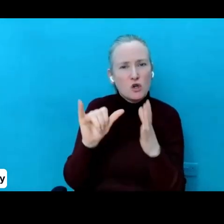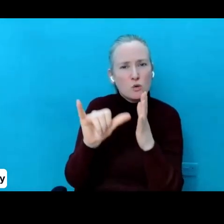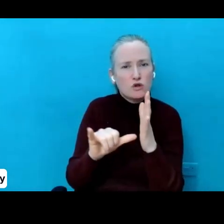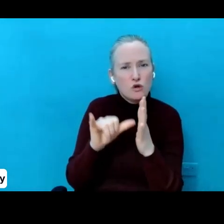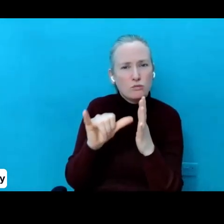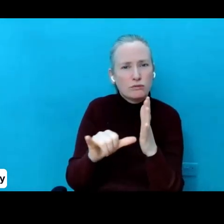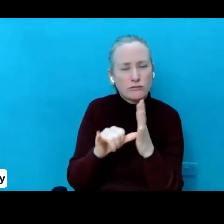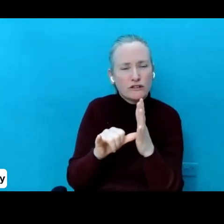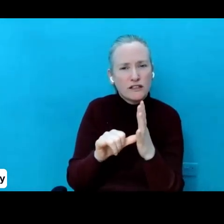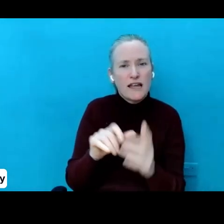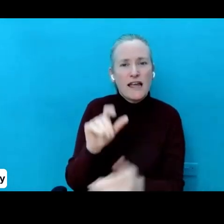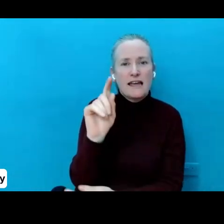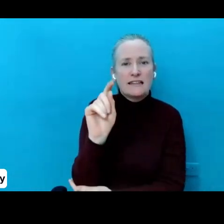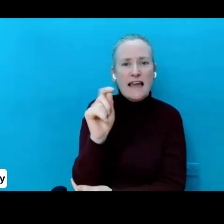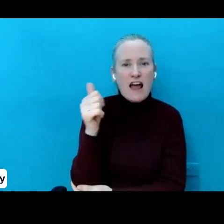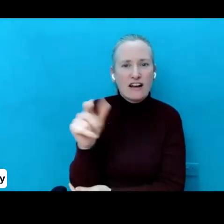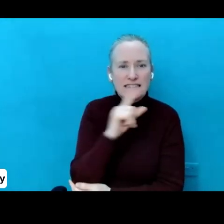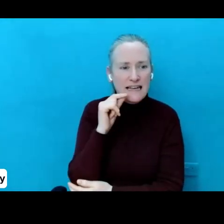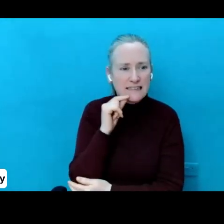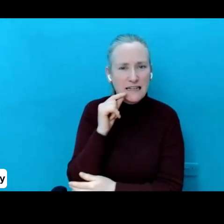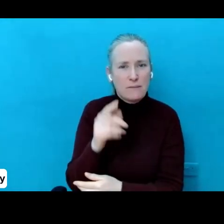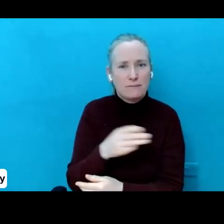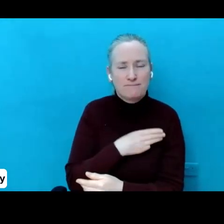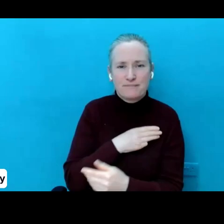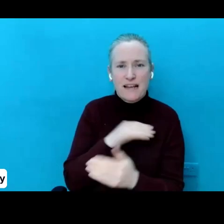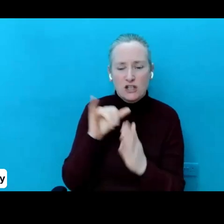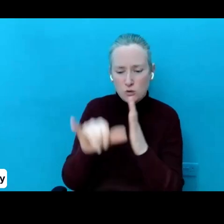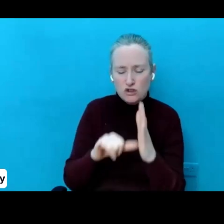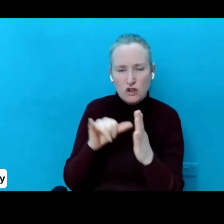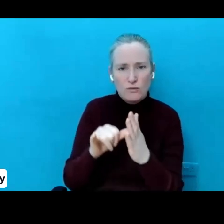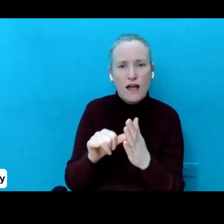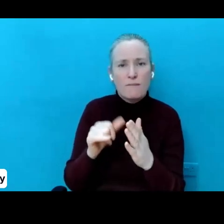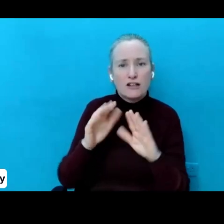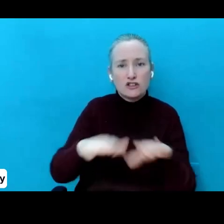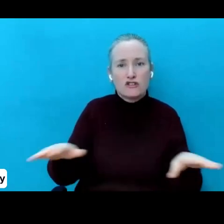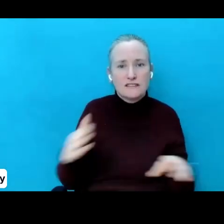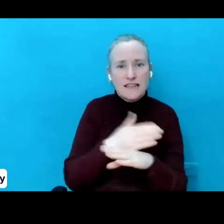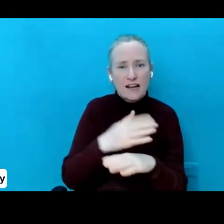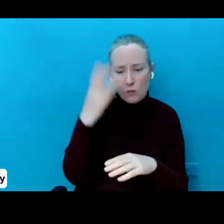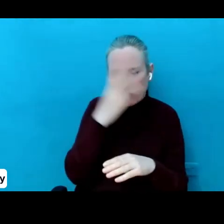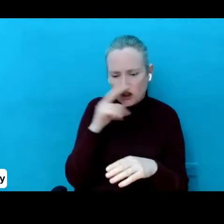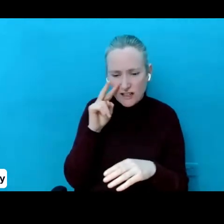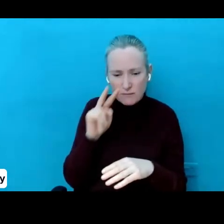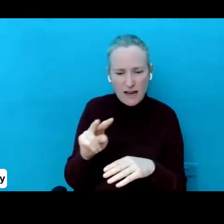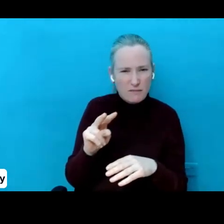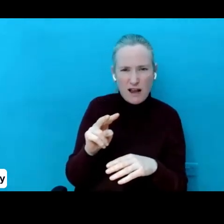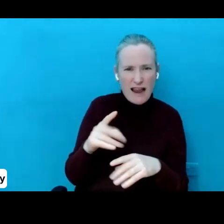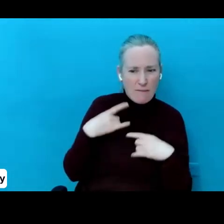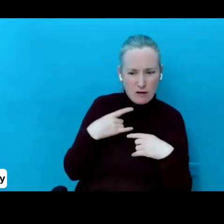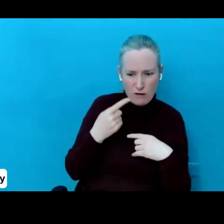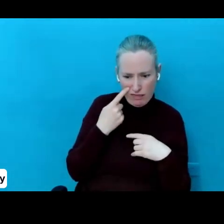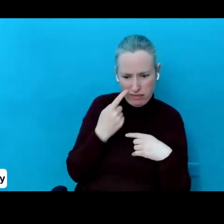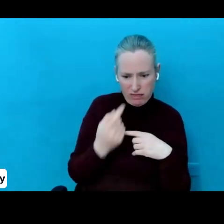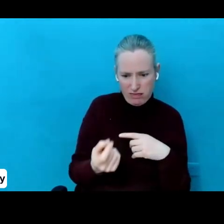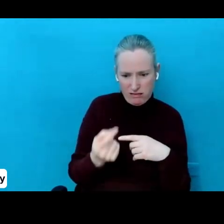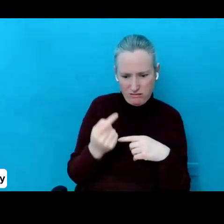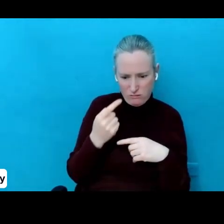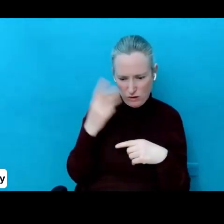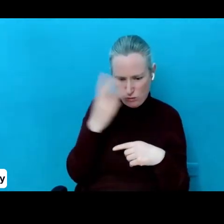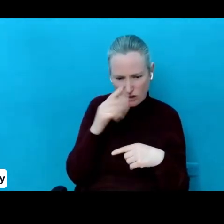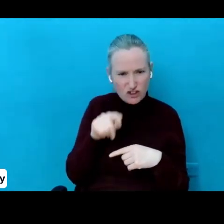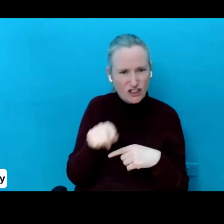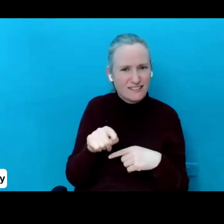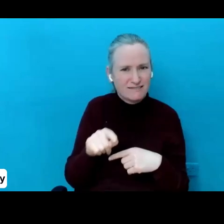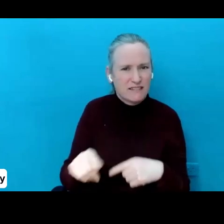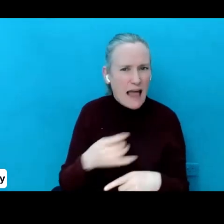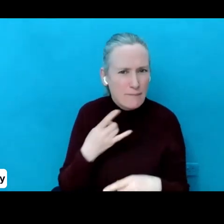said, please address YouTube. Find my children have started watching YouTube and I'm not happy with the content that pops up. Let